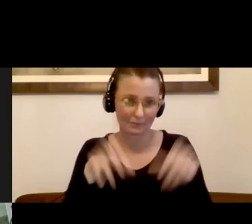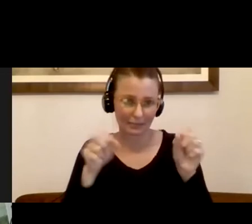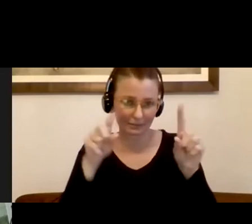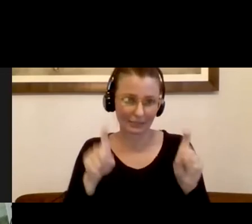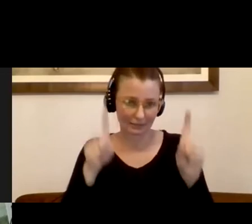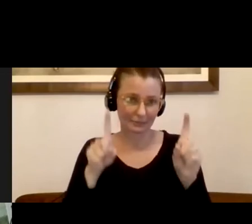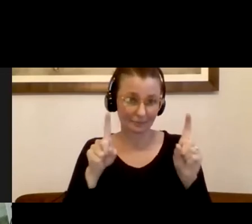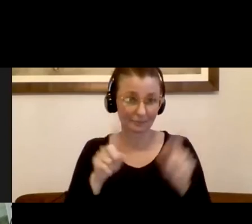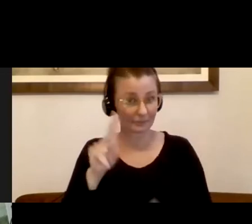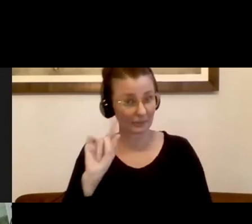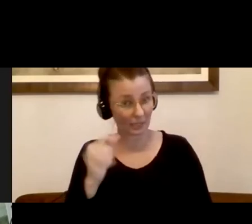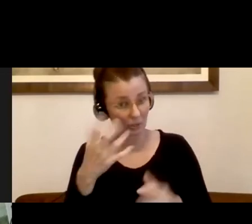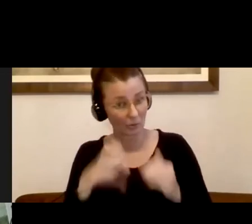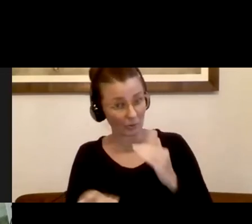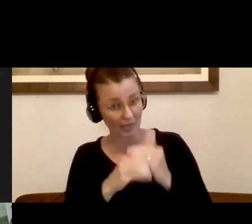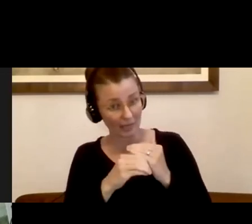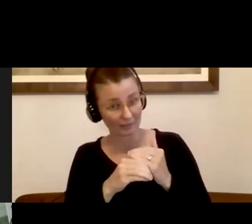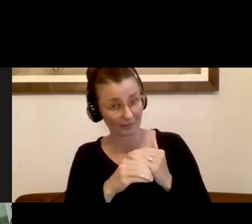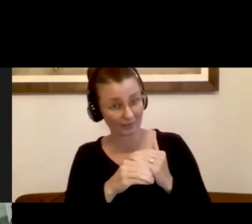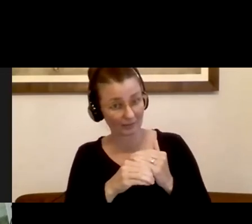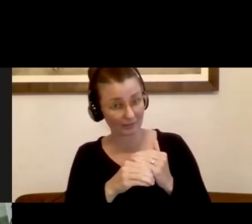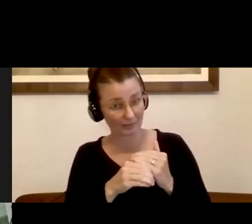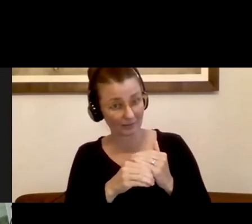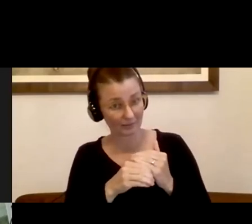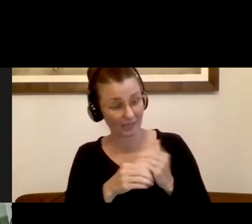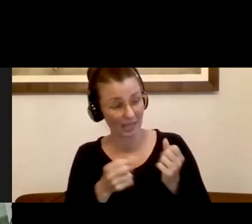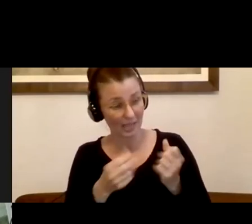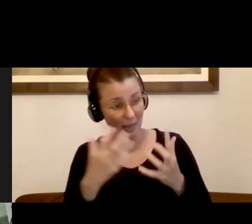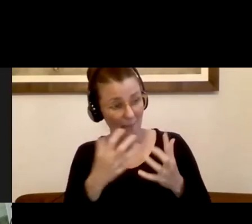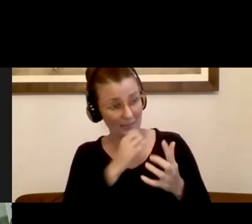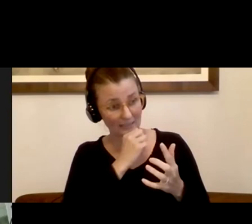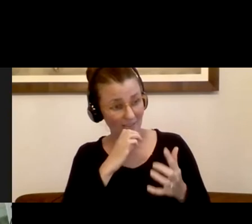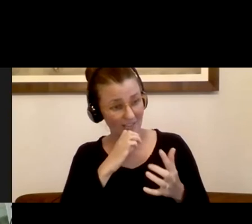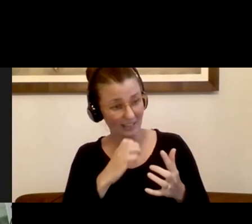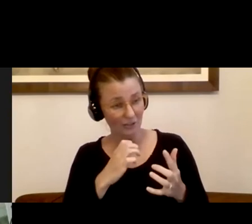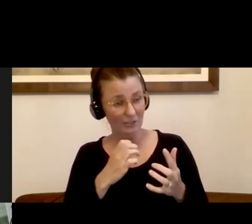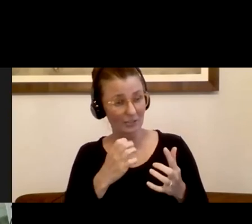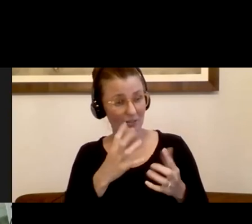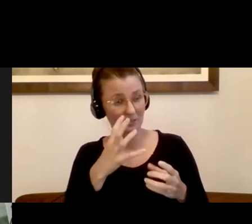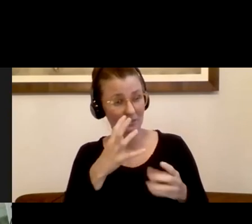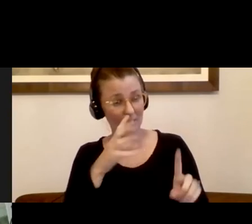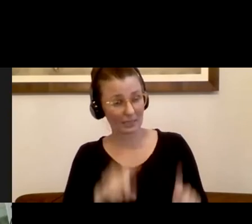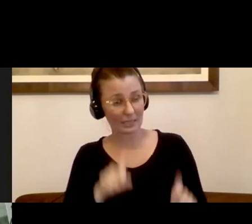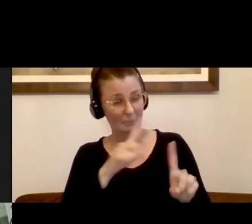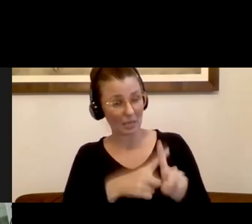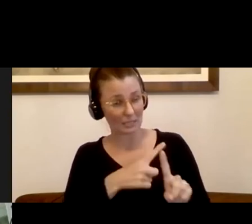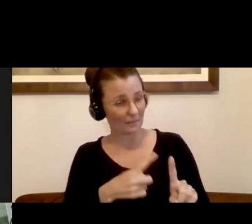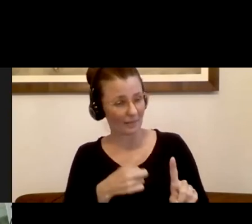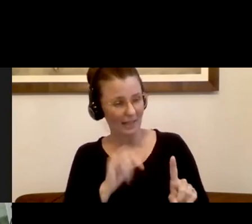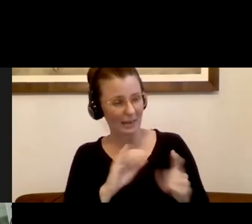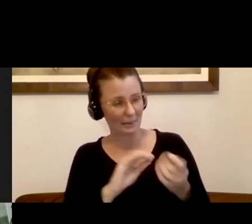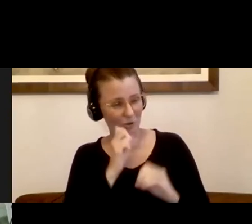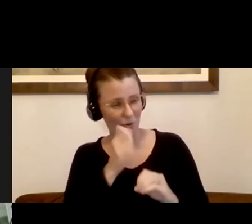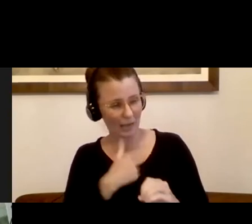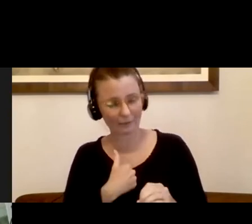Doug, did you want to add to that? I didn't answer the part about how many seniors. I don't know if I have that breakdown. Yeah. So we are, we don't have the